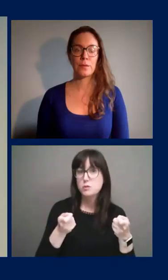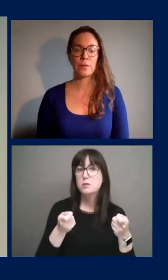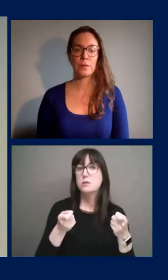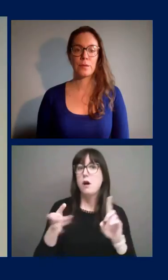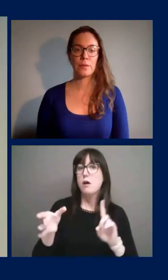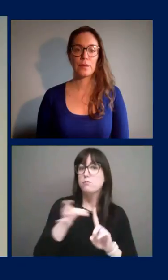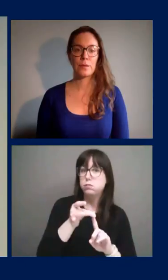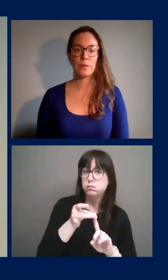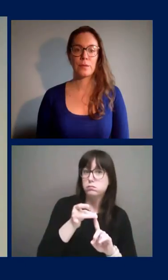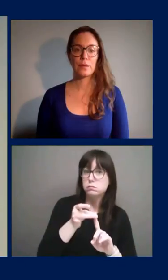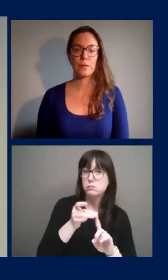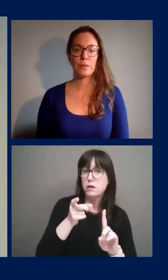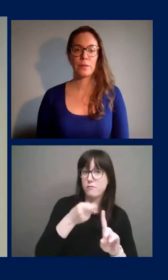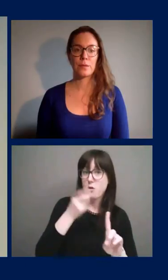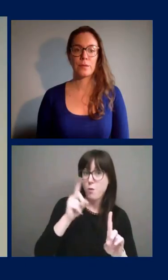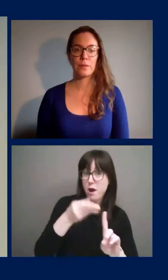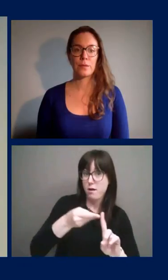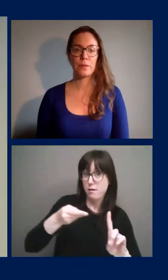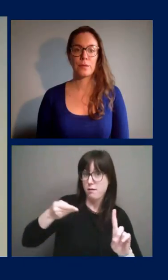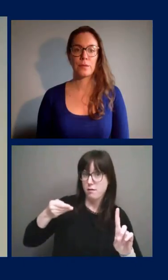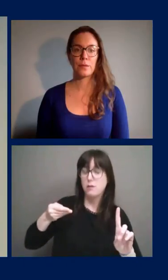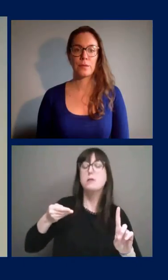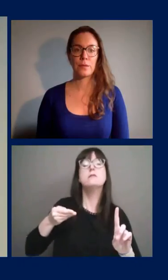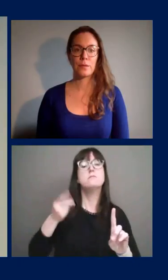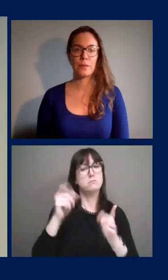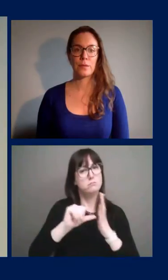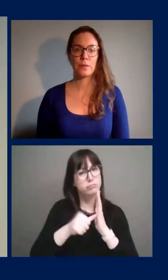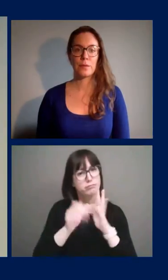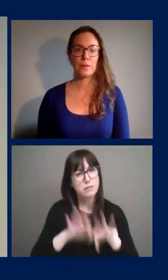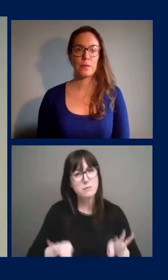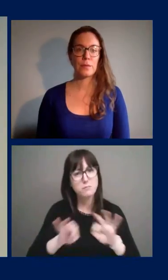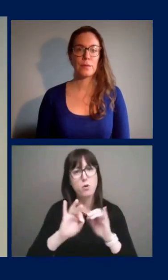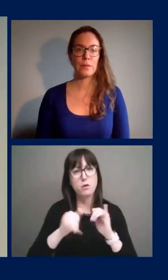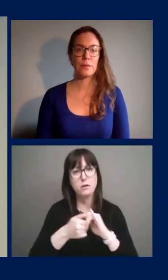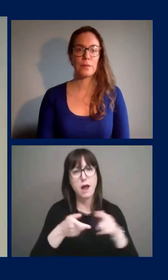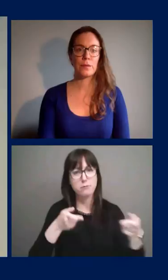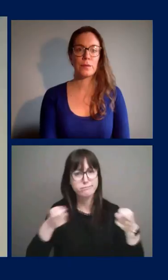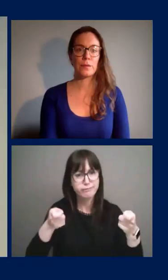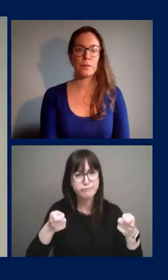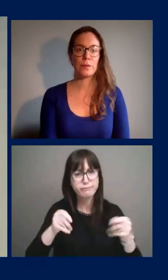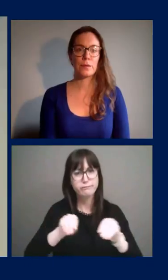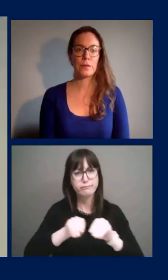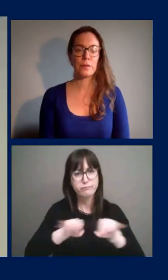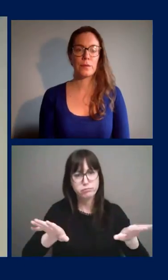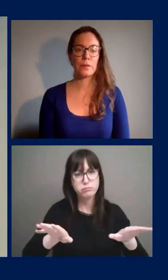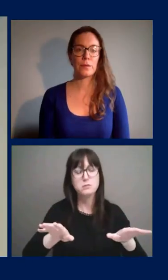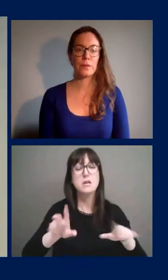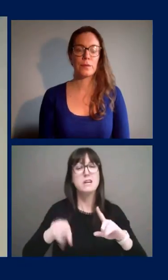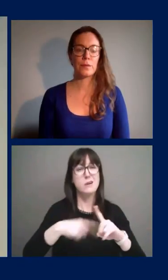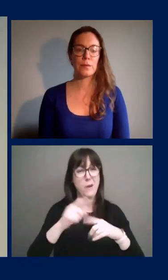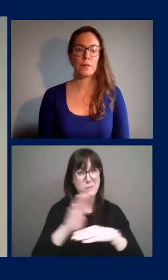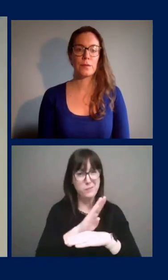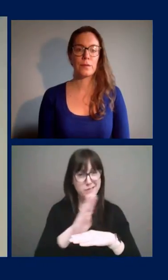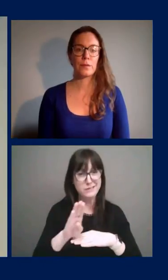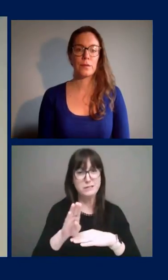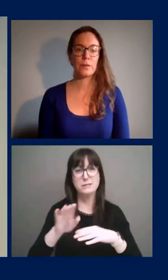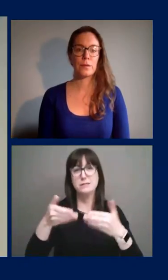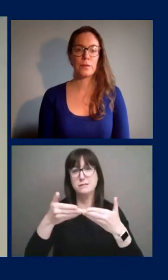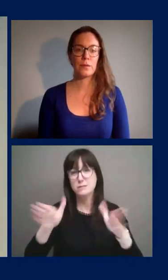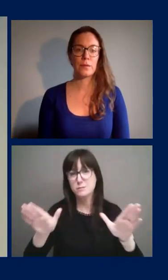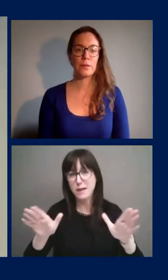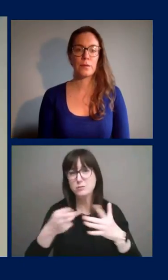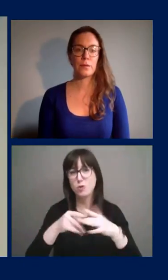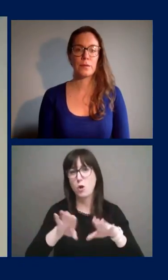essential public health measures in place to help keep the virus pinned down as we begin to reopen Ottawa. Again, we encourage